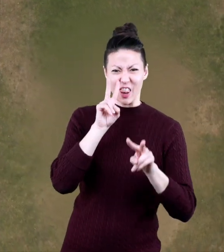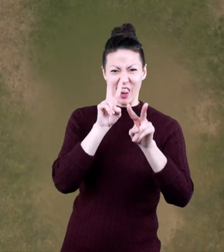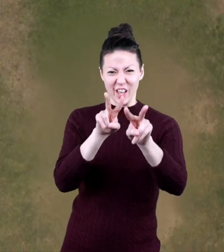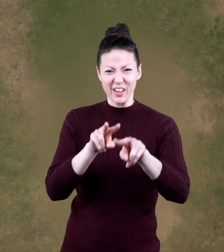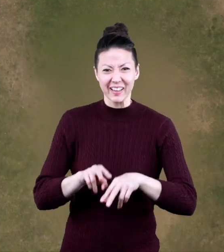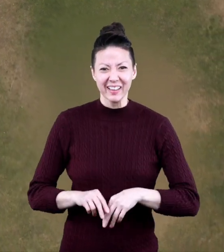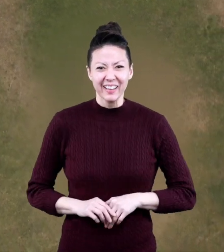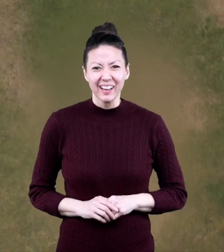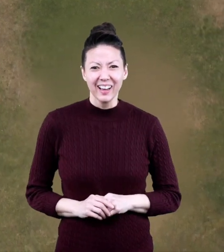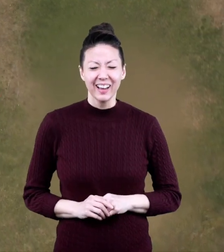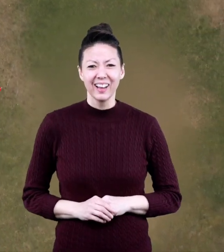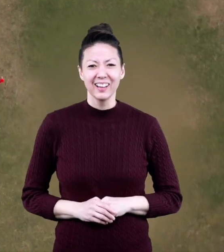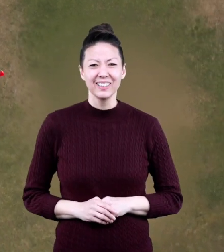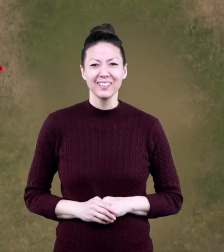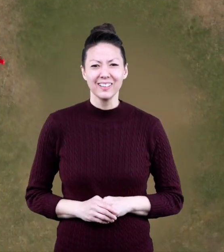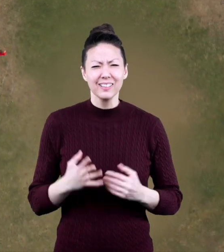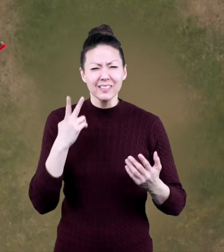sun.